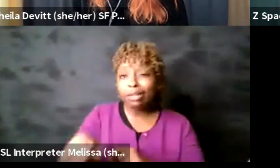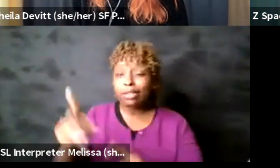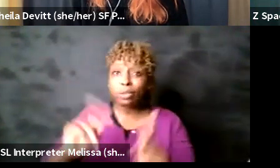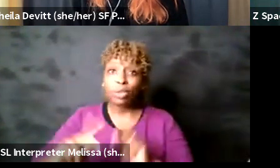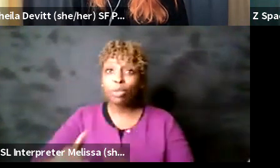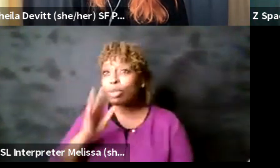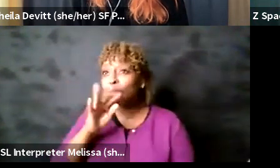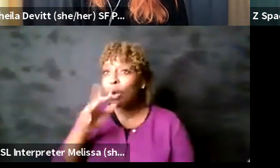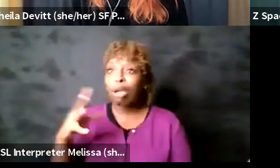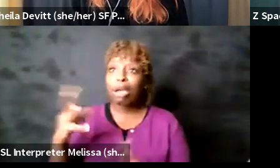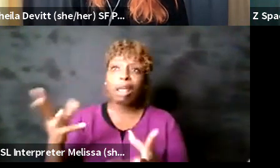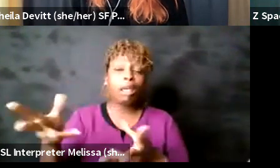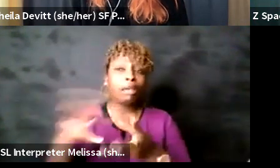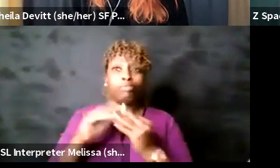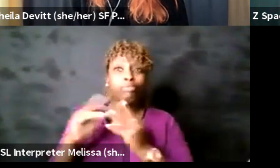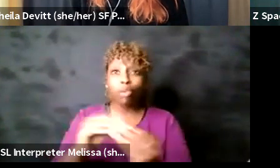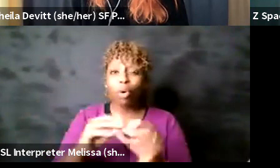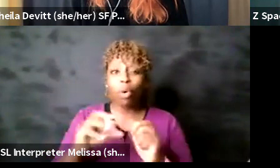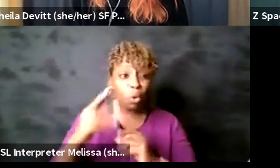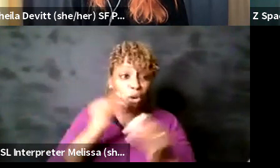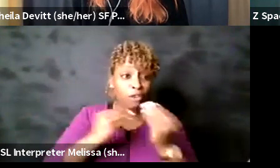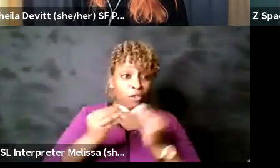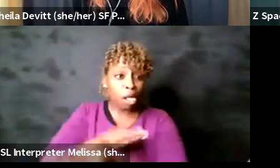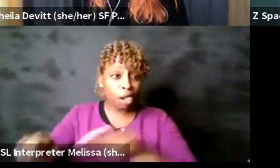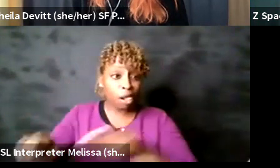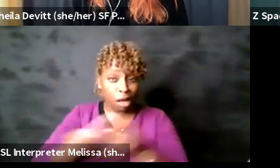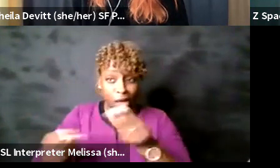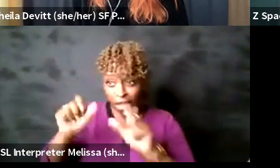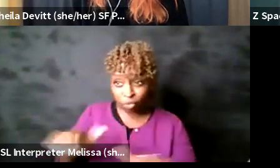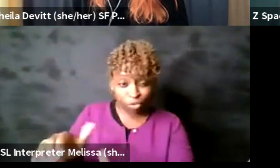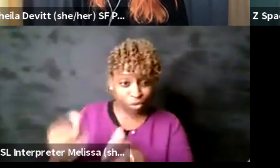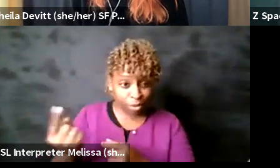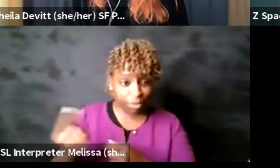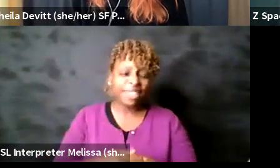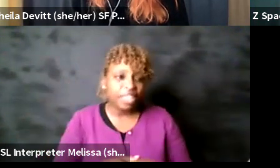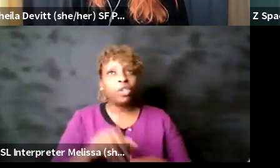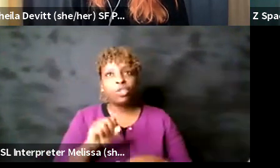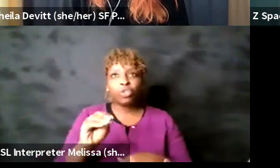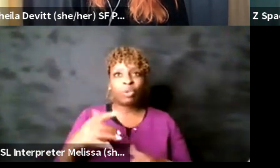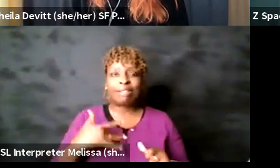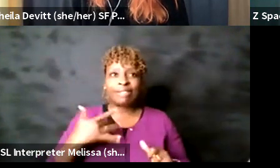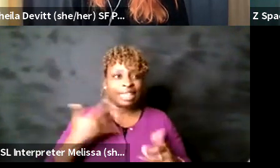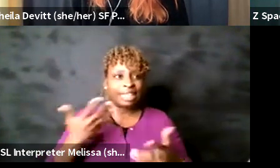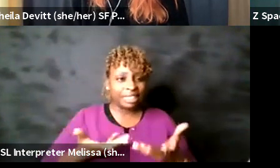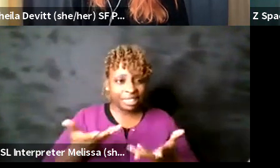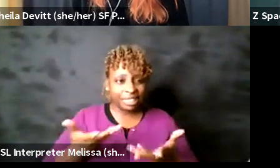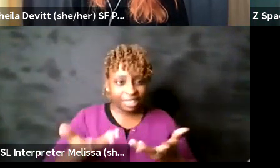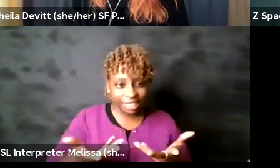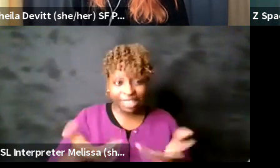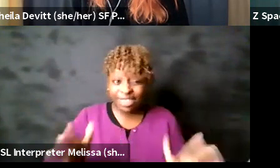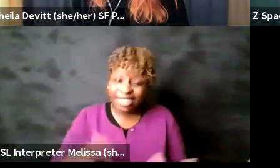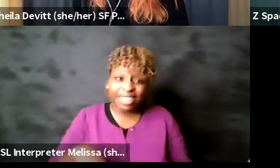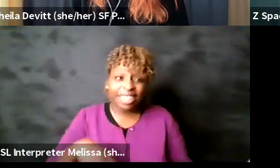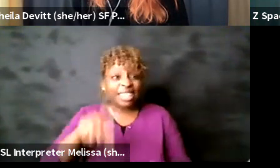um and there is this there is kind of this edge of this is a new theater experience